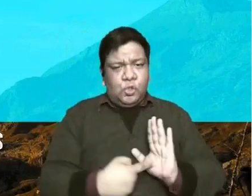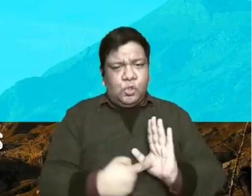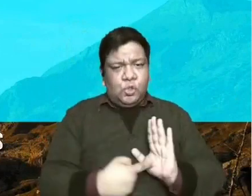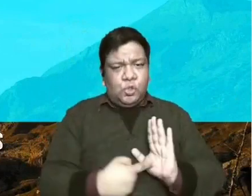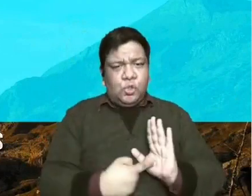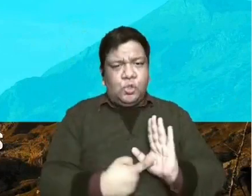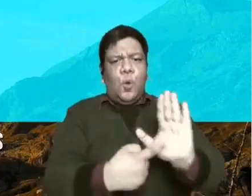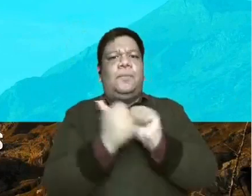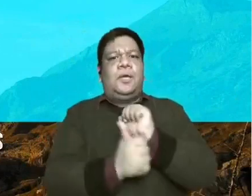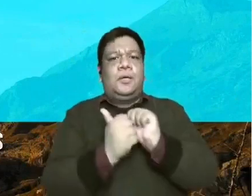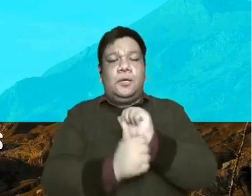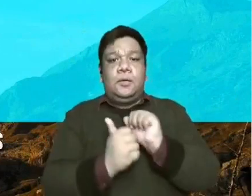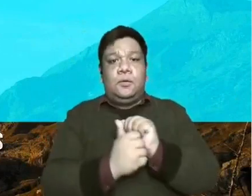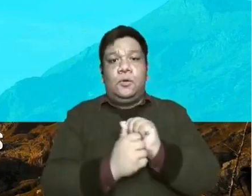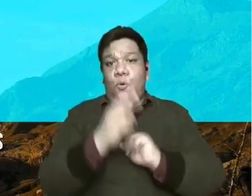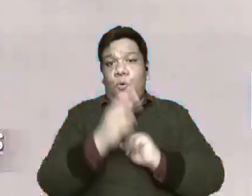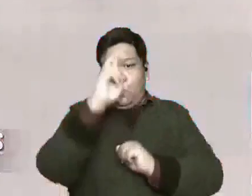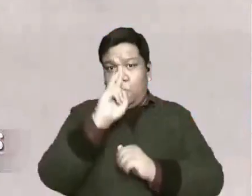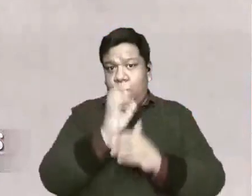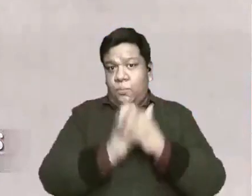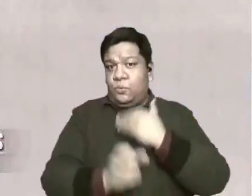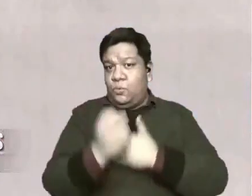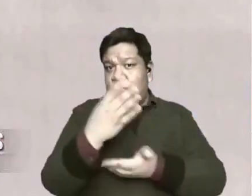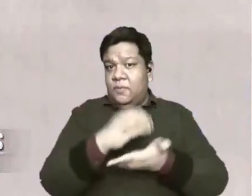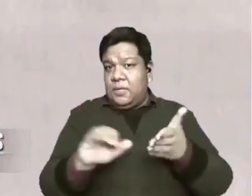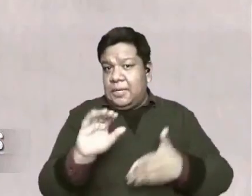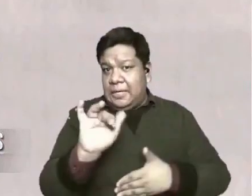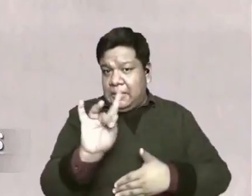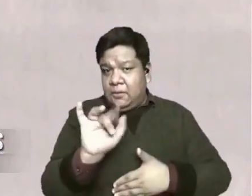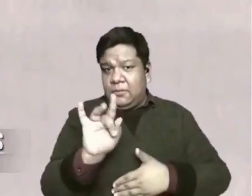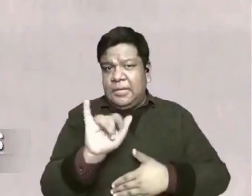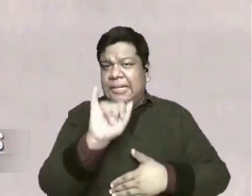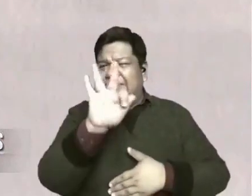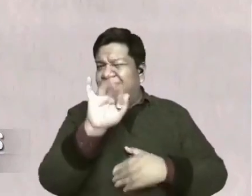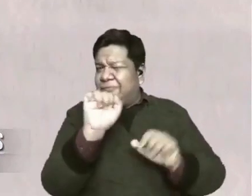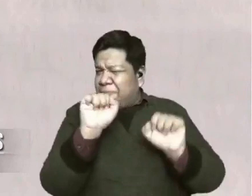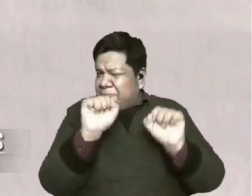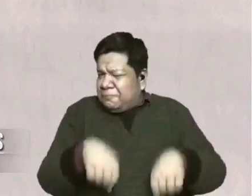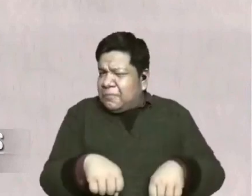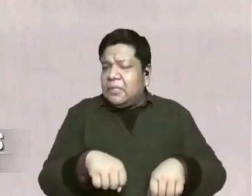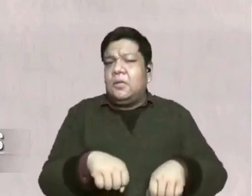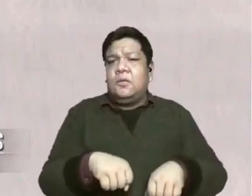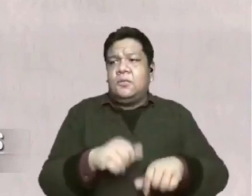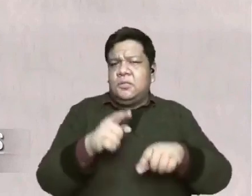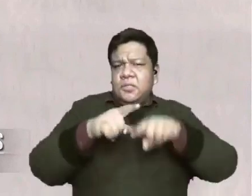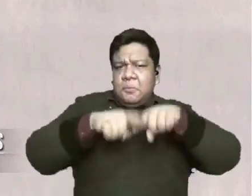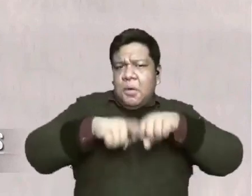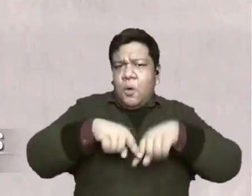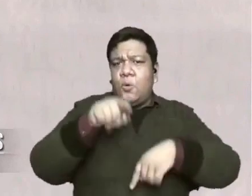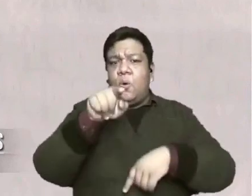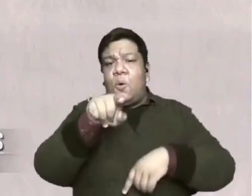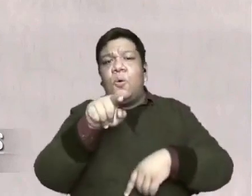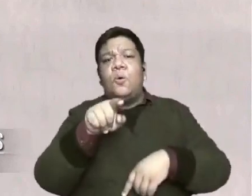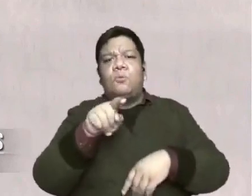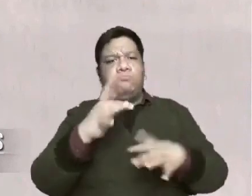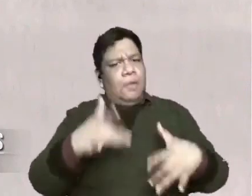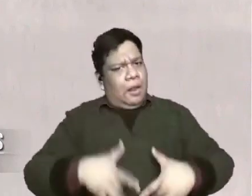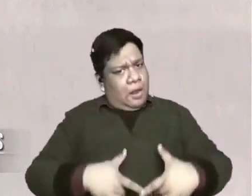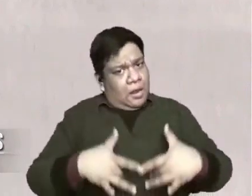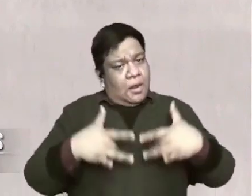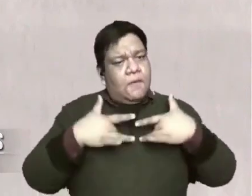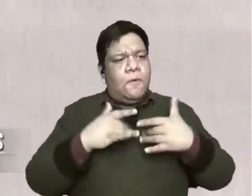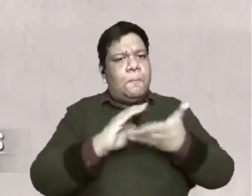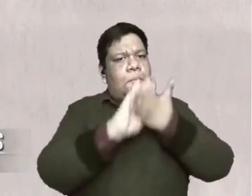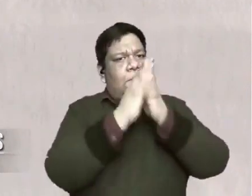natin ang kahulugan nito in Romans 12 18 if it is possible as far as it depends on you live at